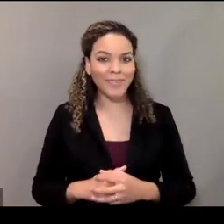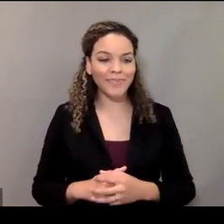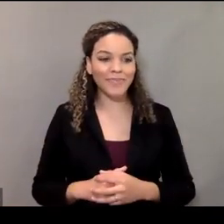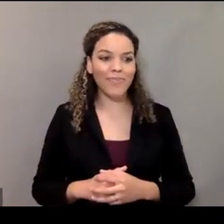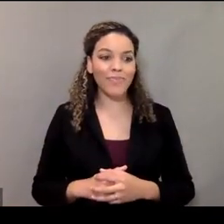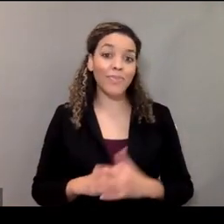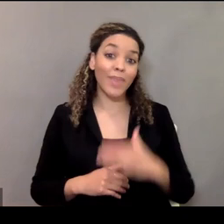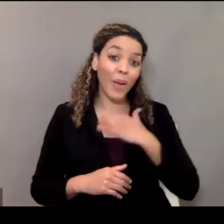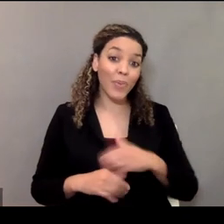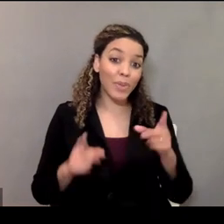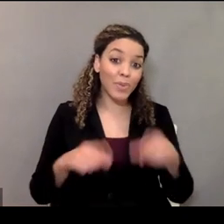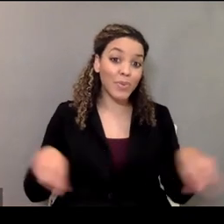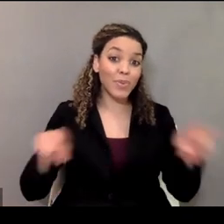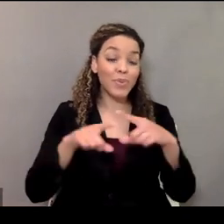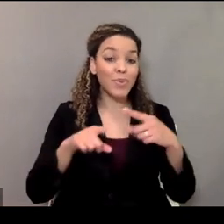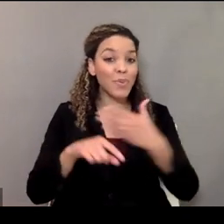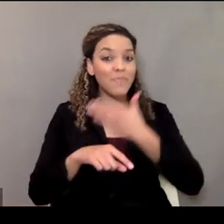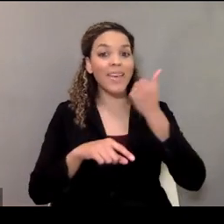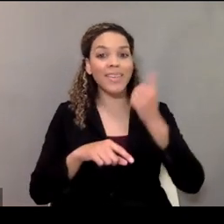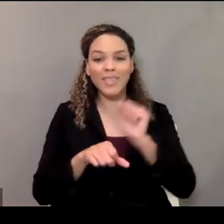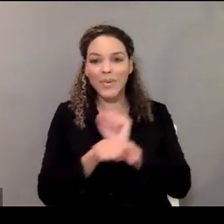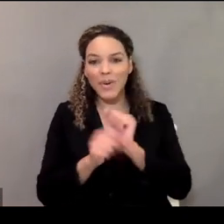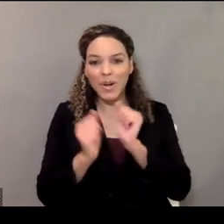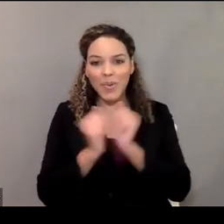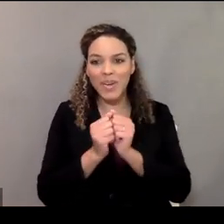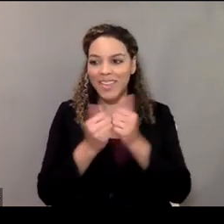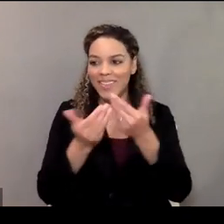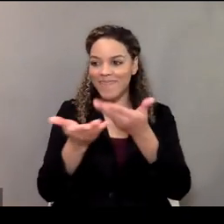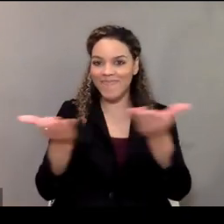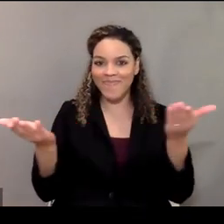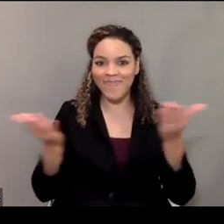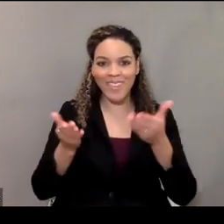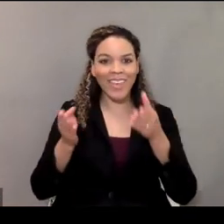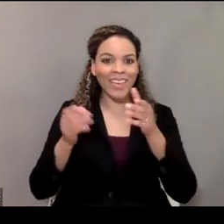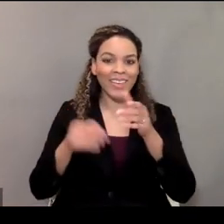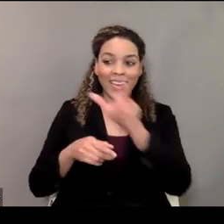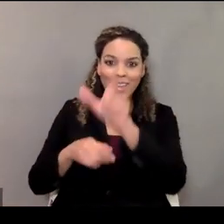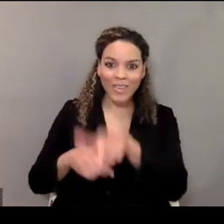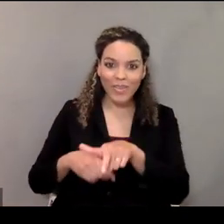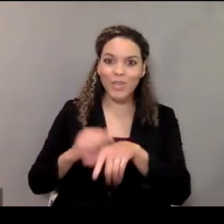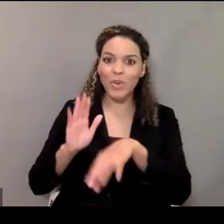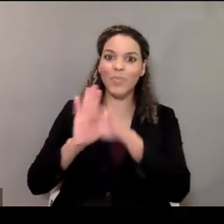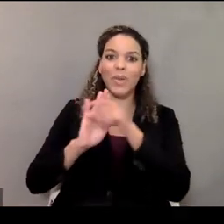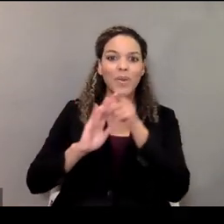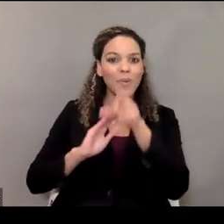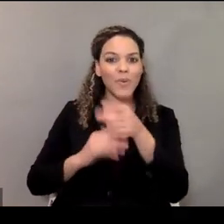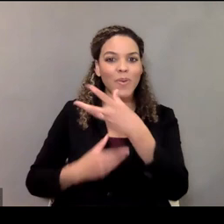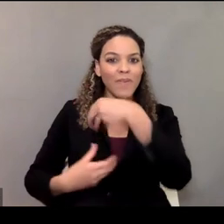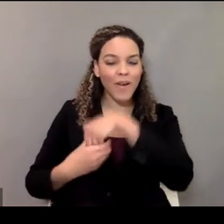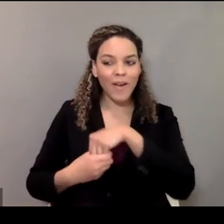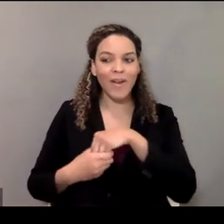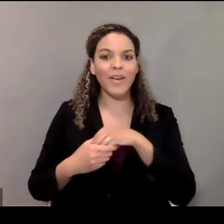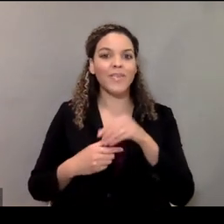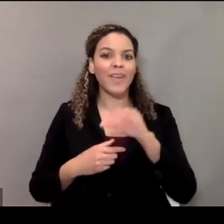I wish you the best in working with the individual that has chosen you to be